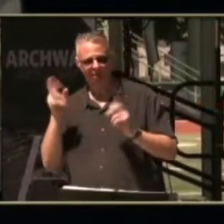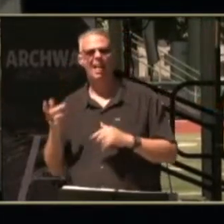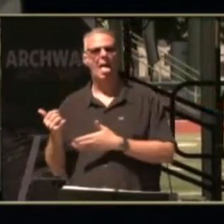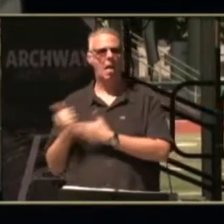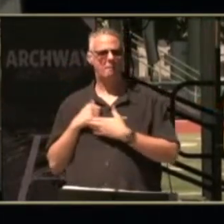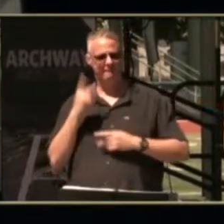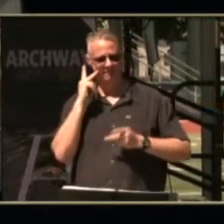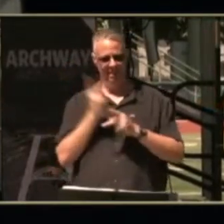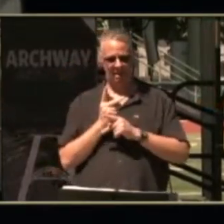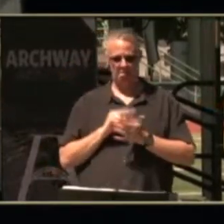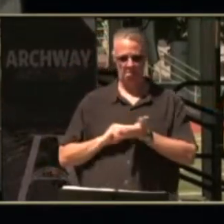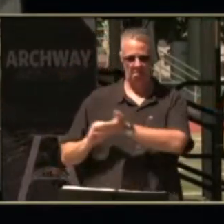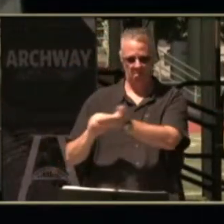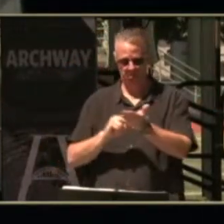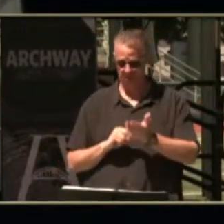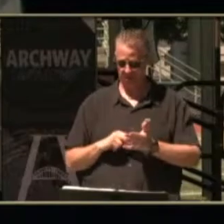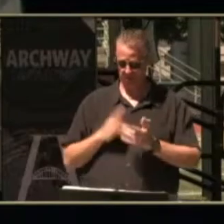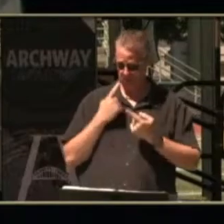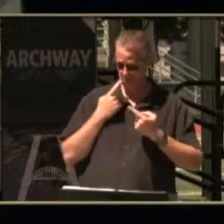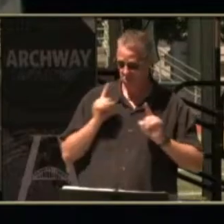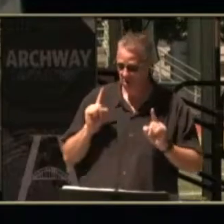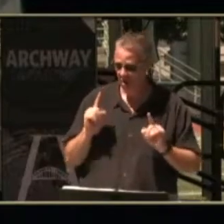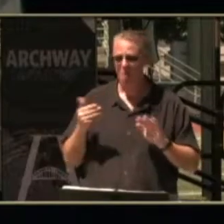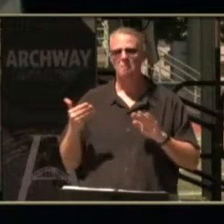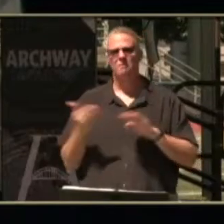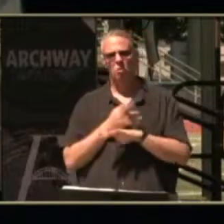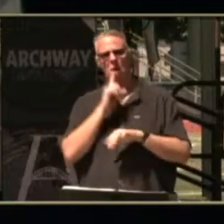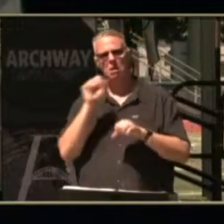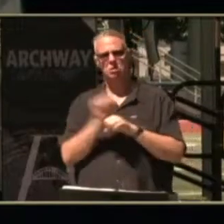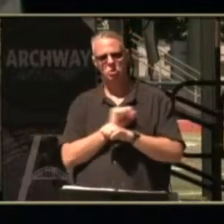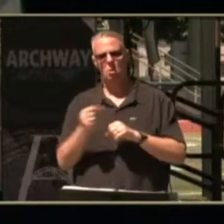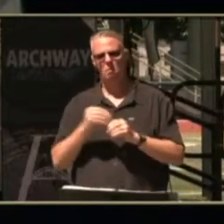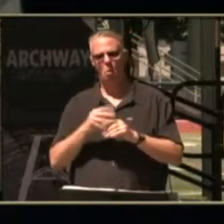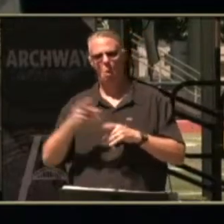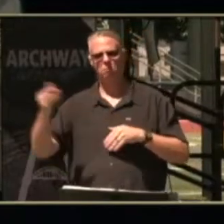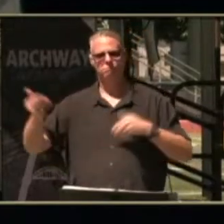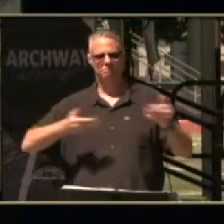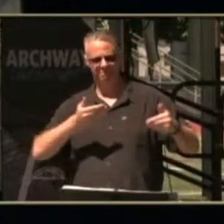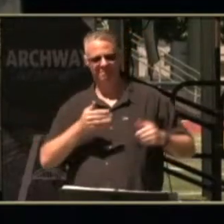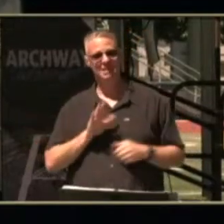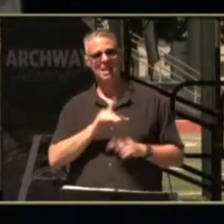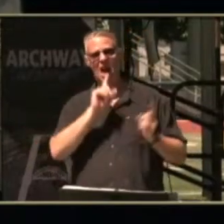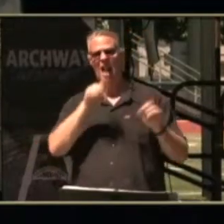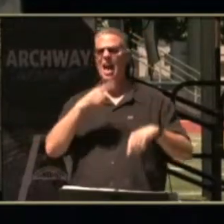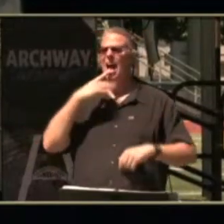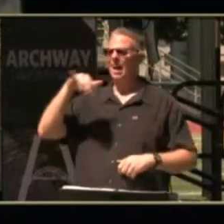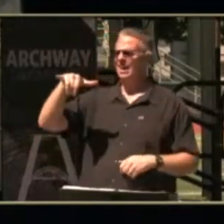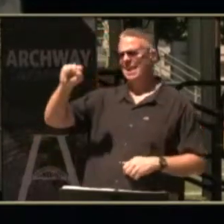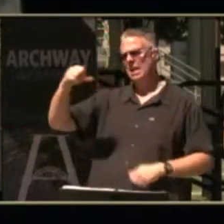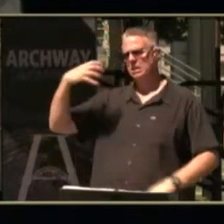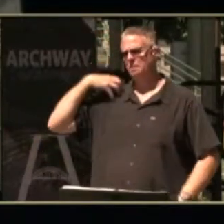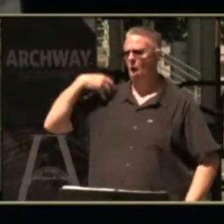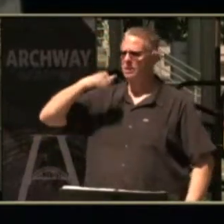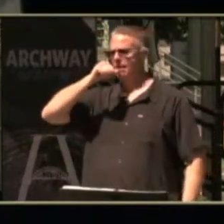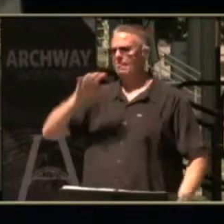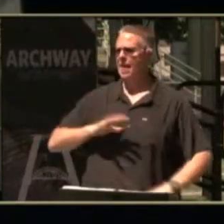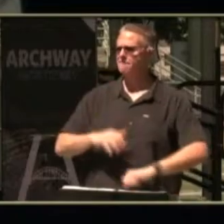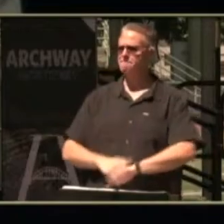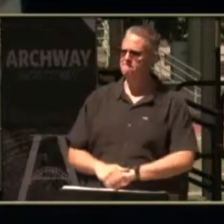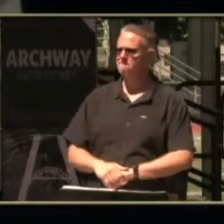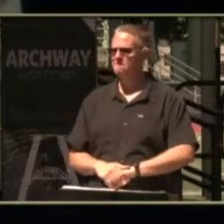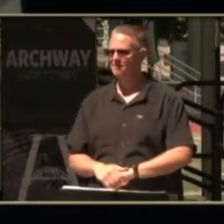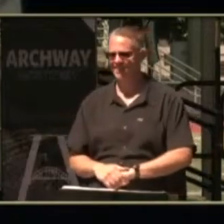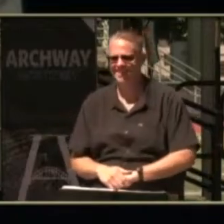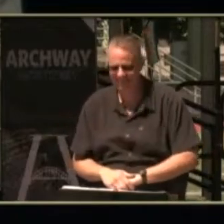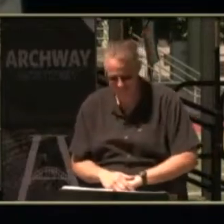the class would work and working out all the details before bringing on the others his response was yes boss lady and